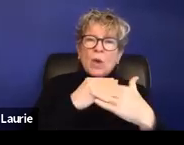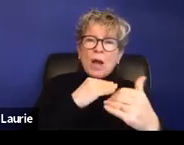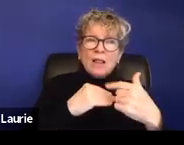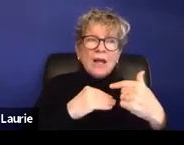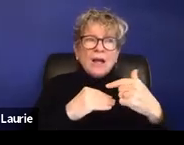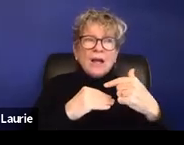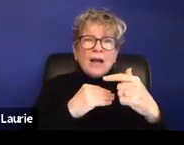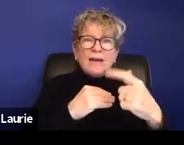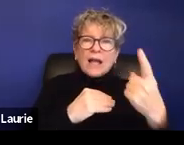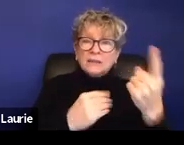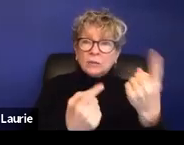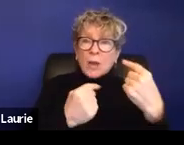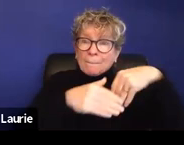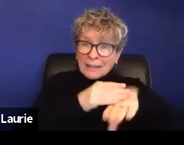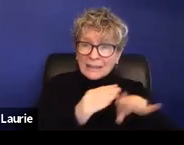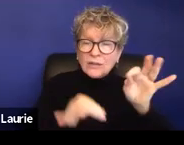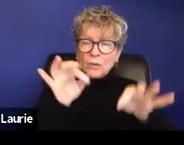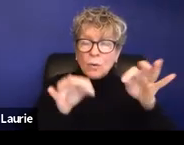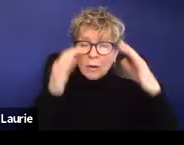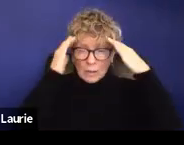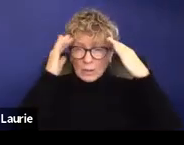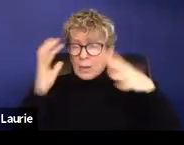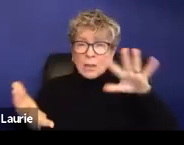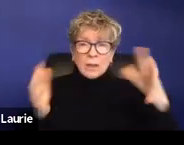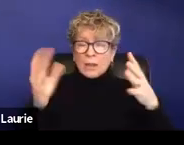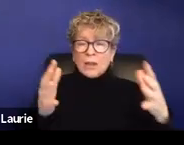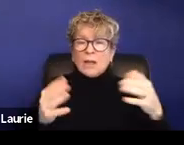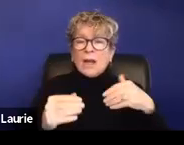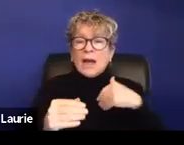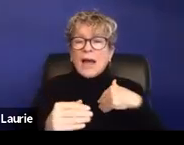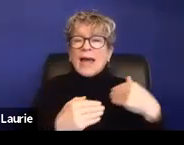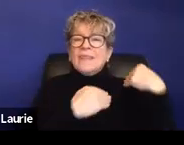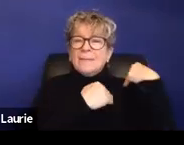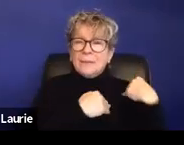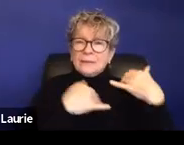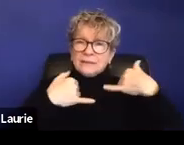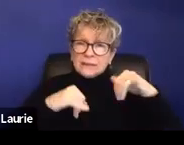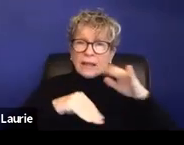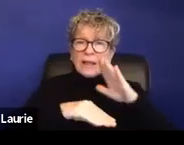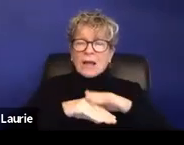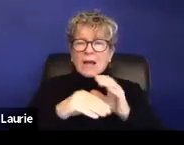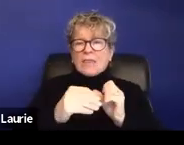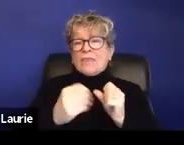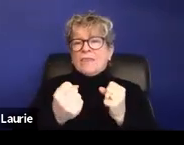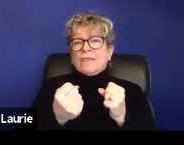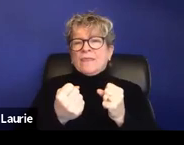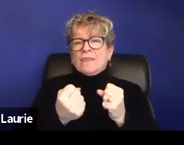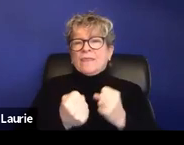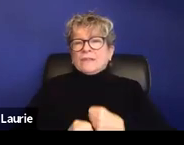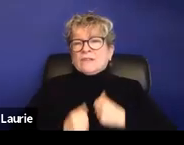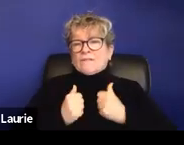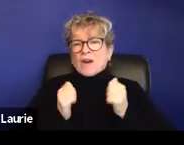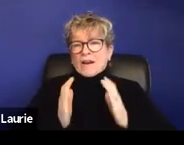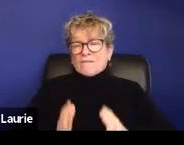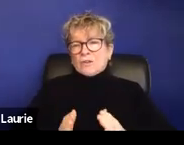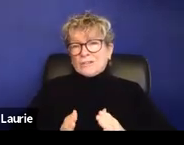Um, and the burden just continues to be on the survivors, um, instead of the system accommodating them, the